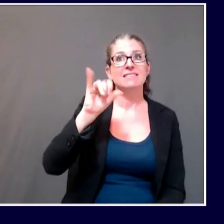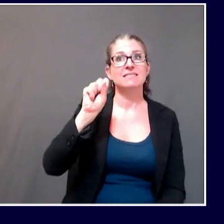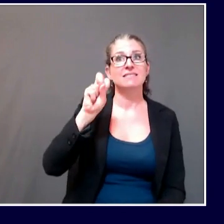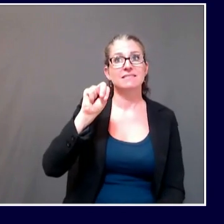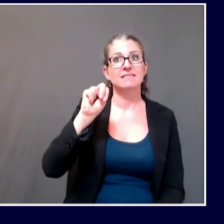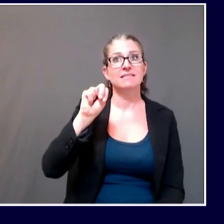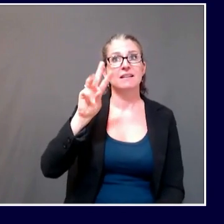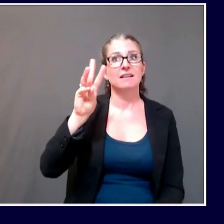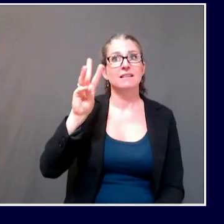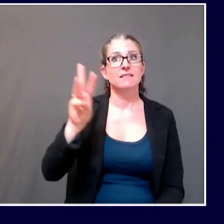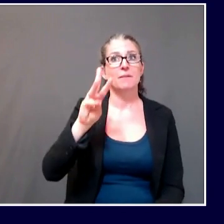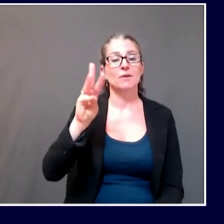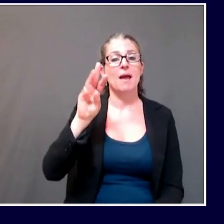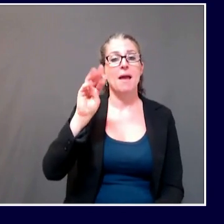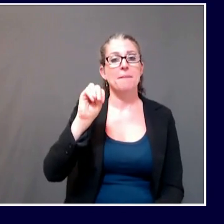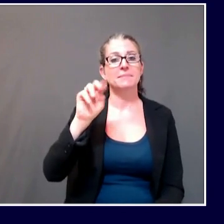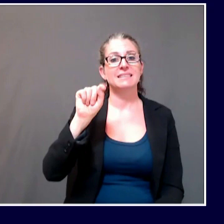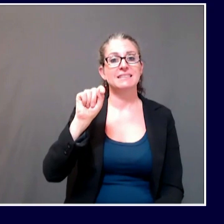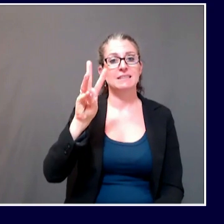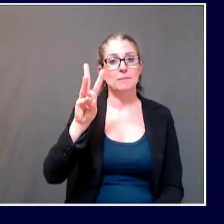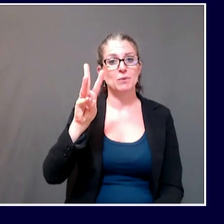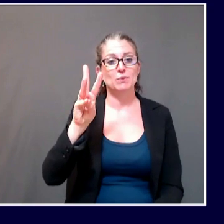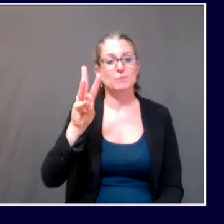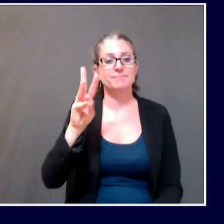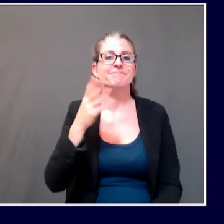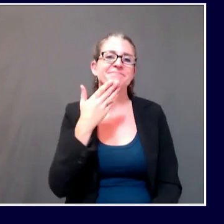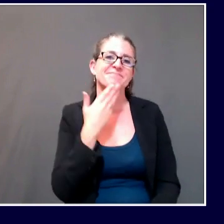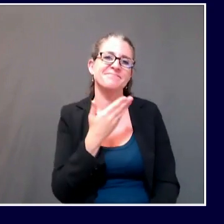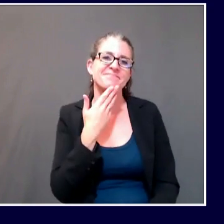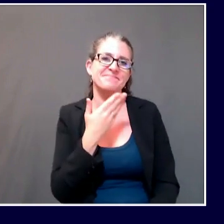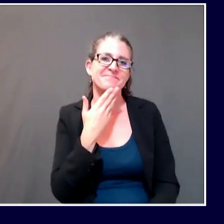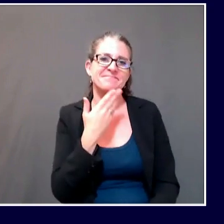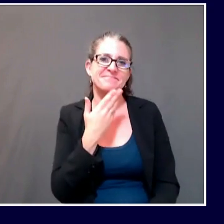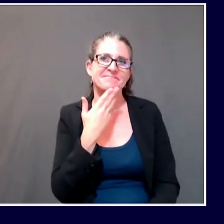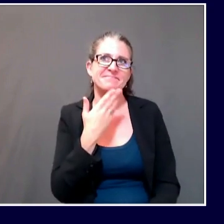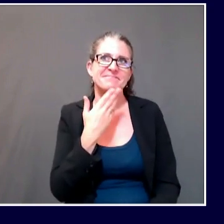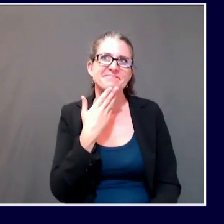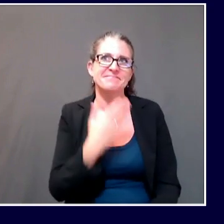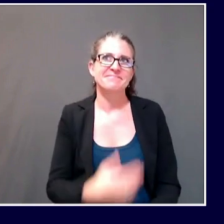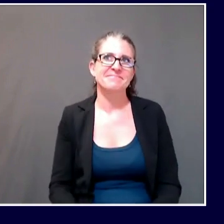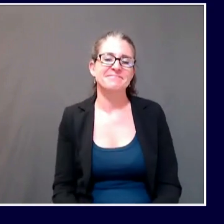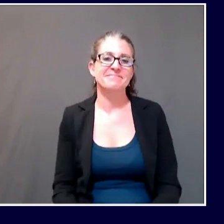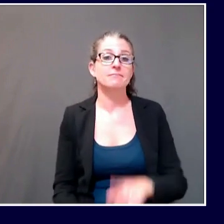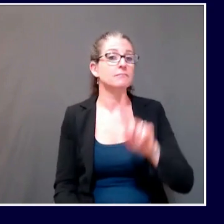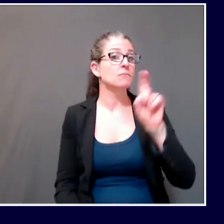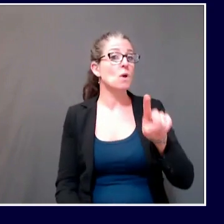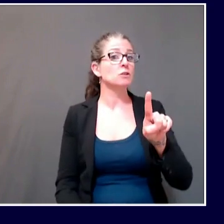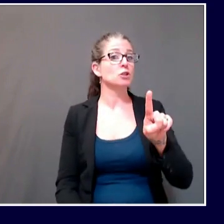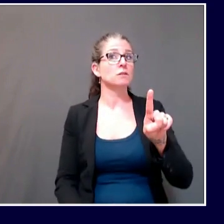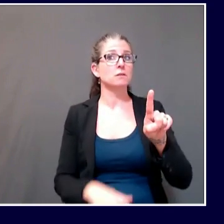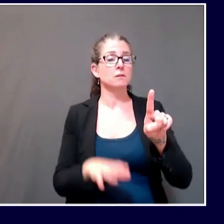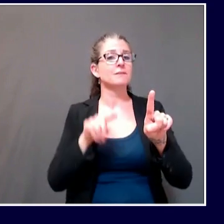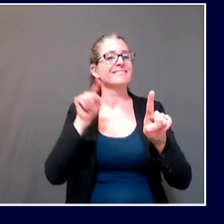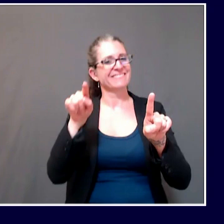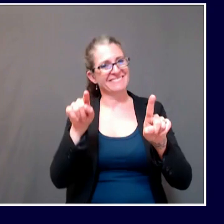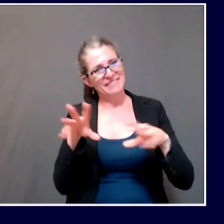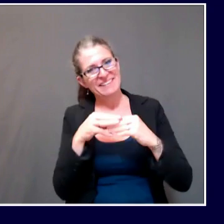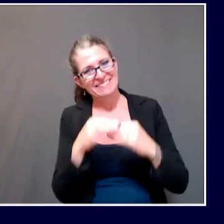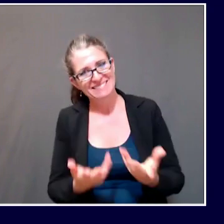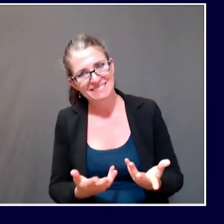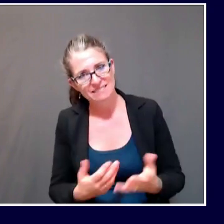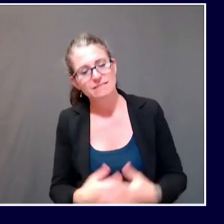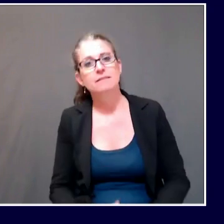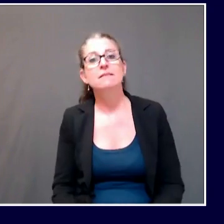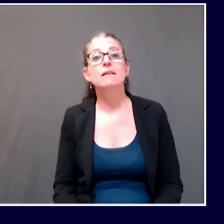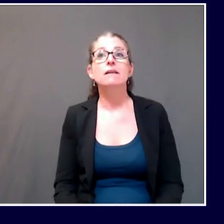Thank you so much for taking my question. So just one question here. Now, back to the wedding. Originally, I believe they were facing a fine of around